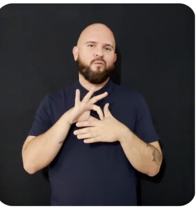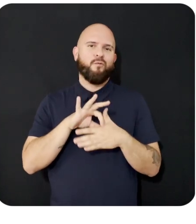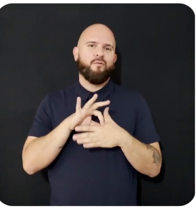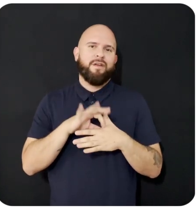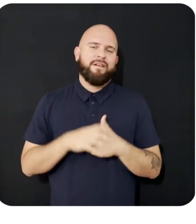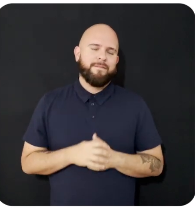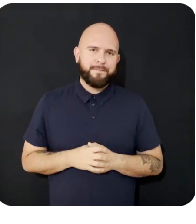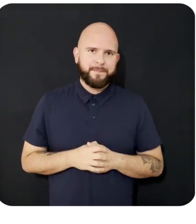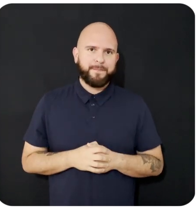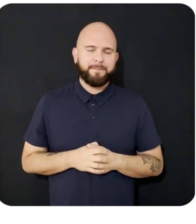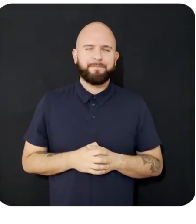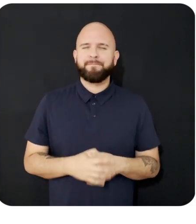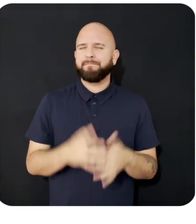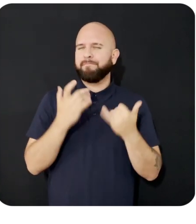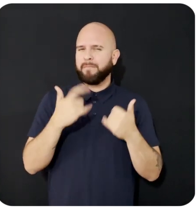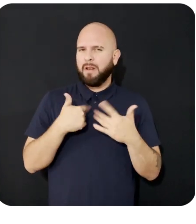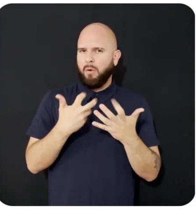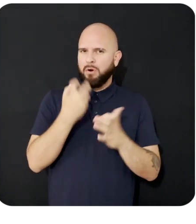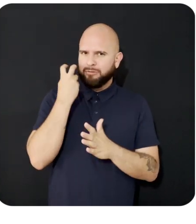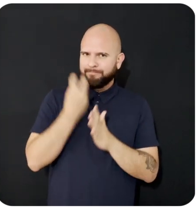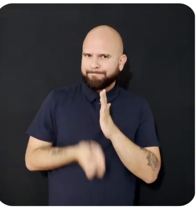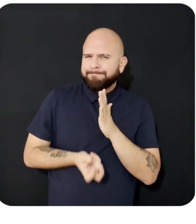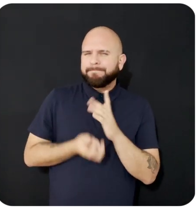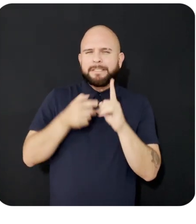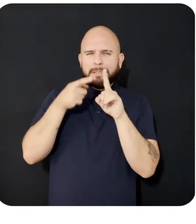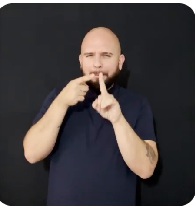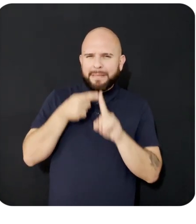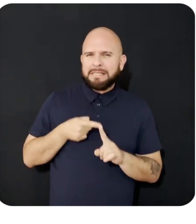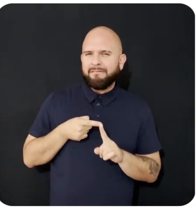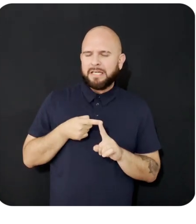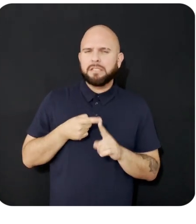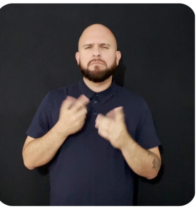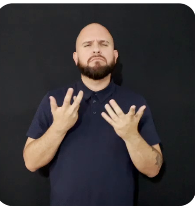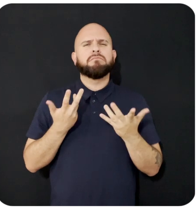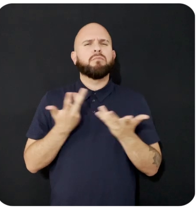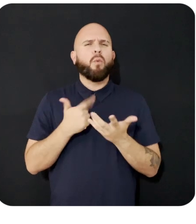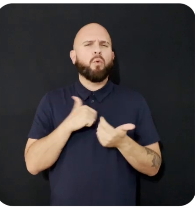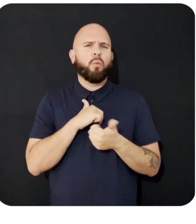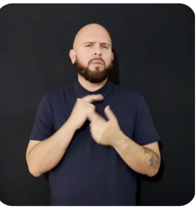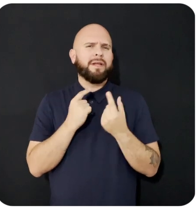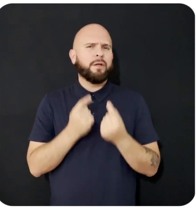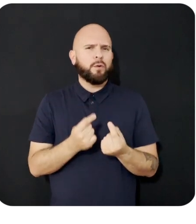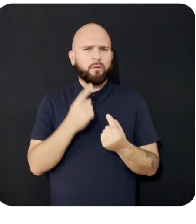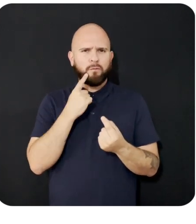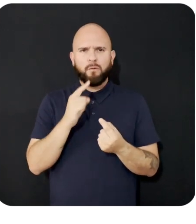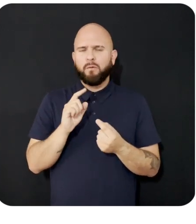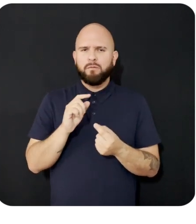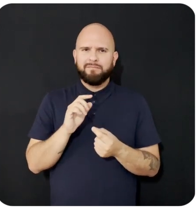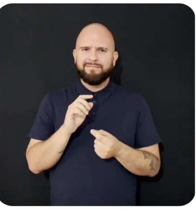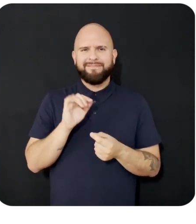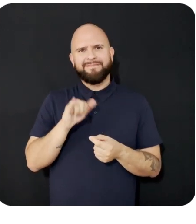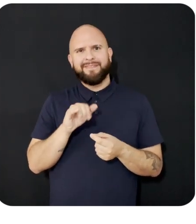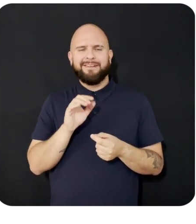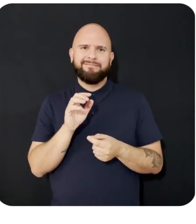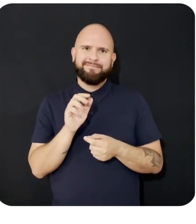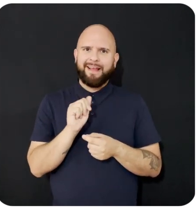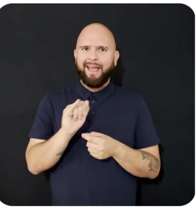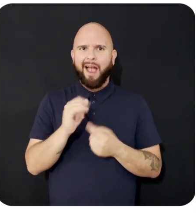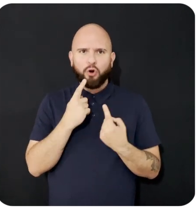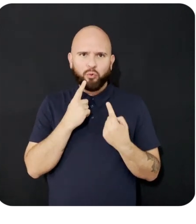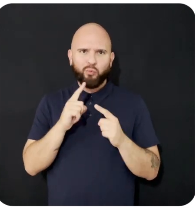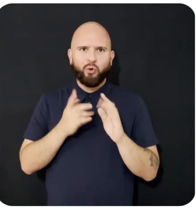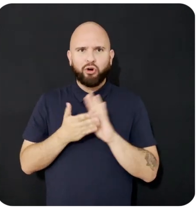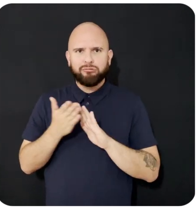Let's dive into some of the specifics of what we do to make creator AIs work. A central